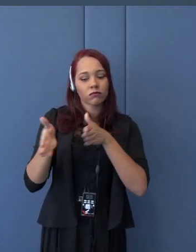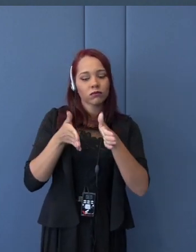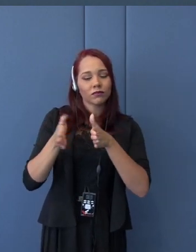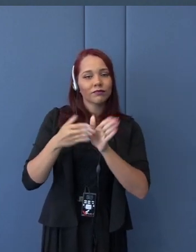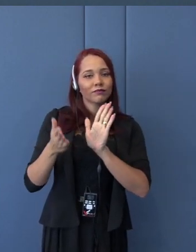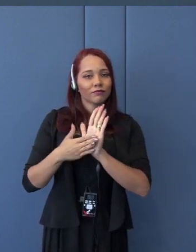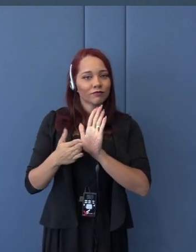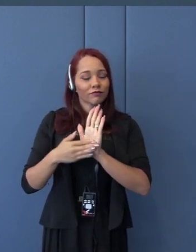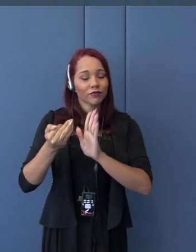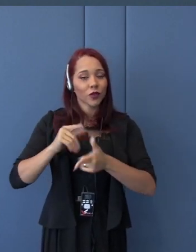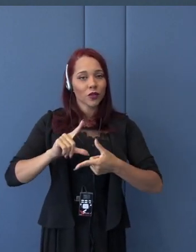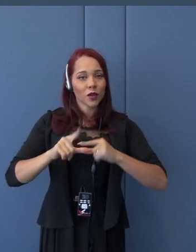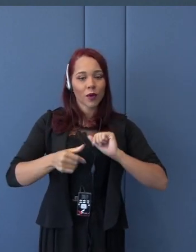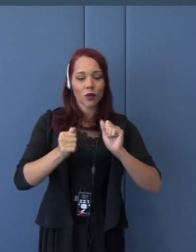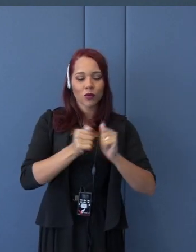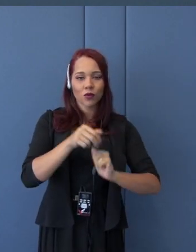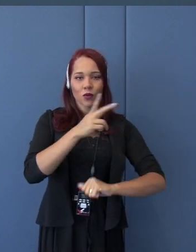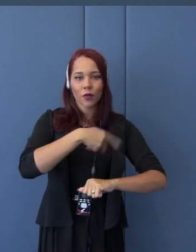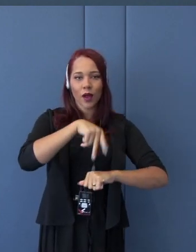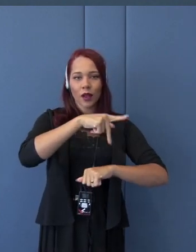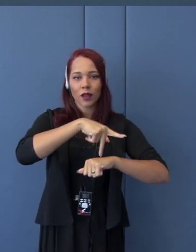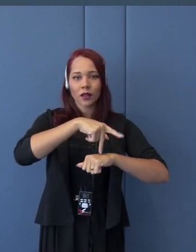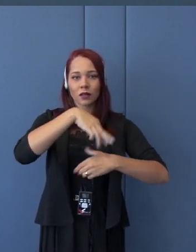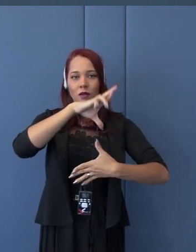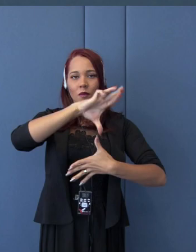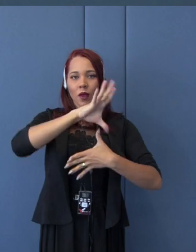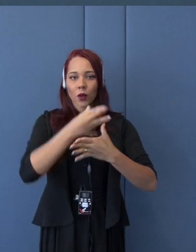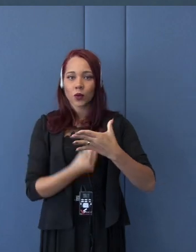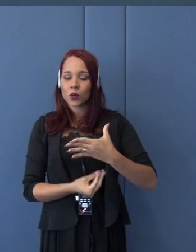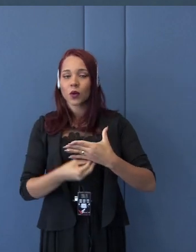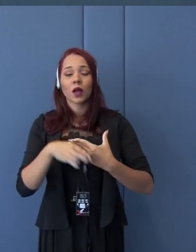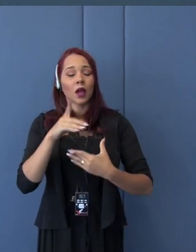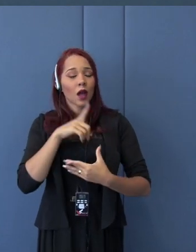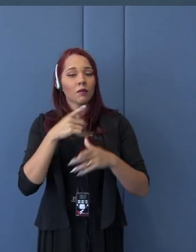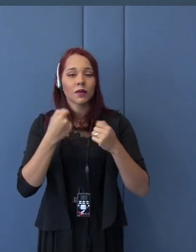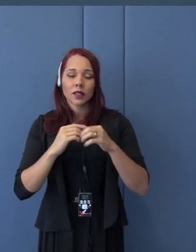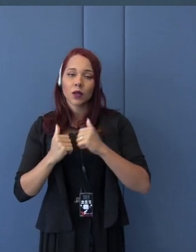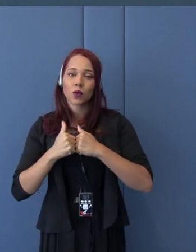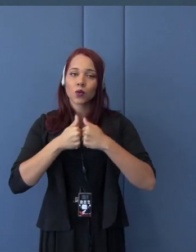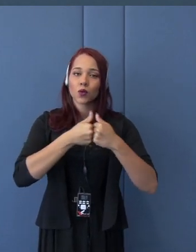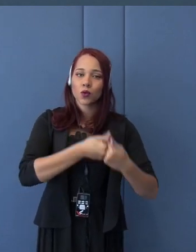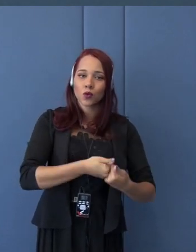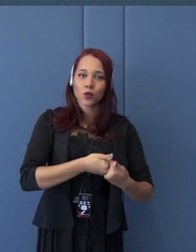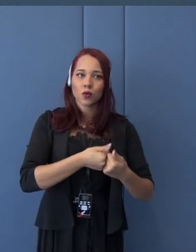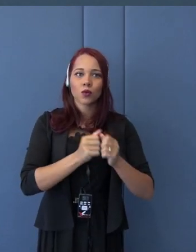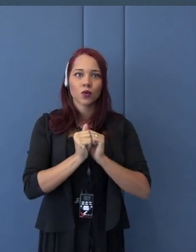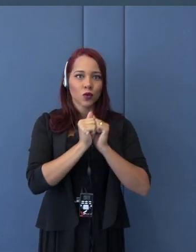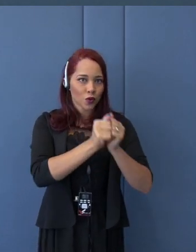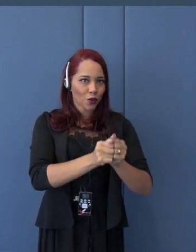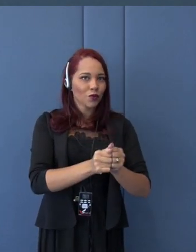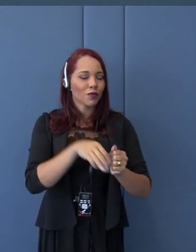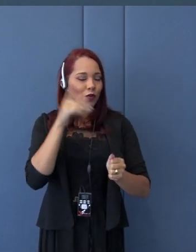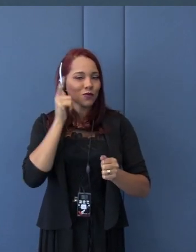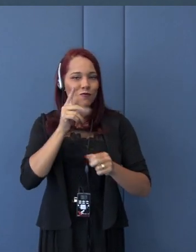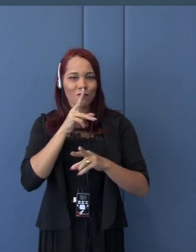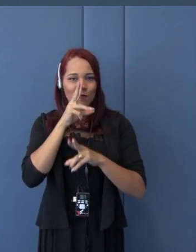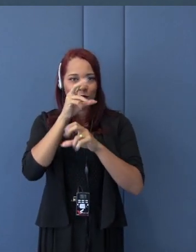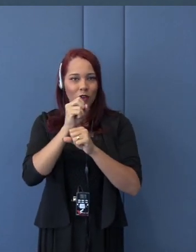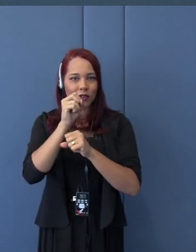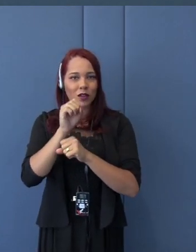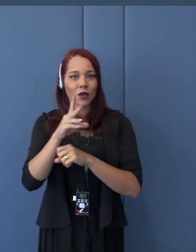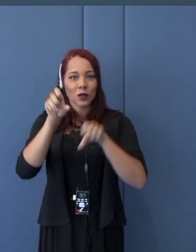Mercosur countries, I think, in that light should work together to strengthen the WTO system. I'm sure that there will be